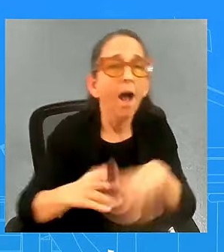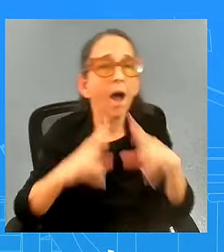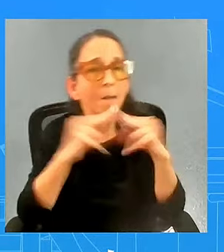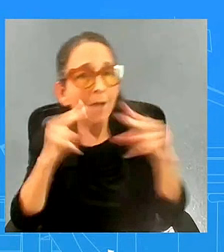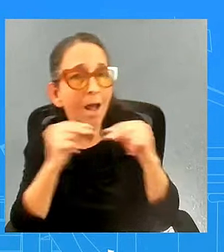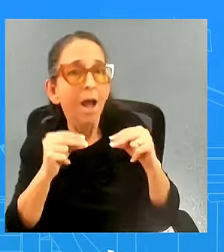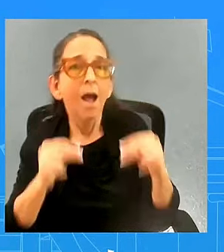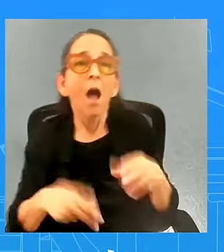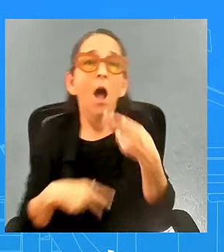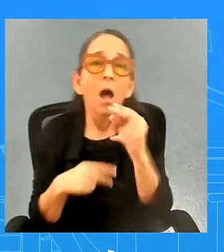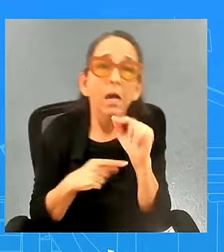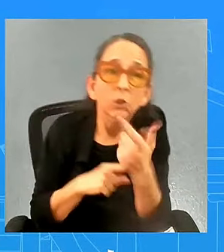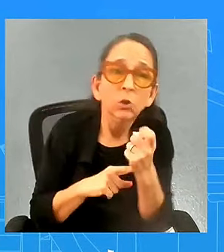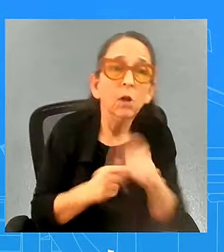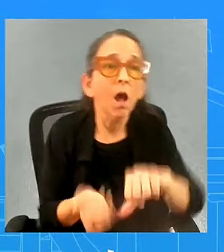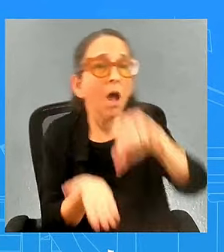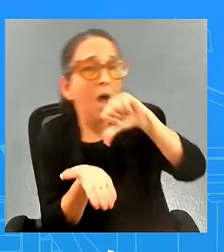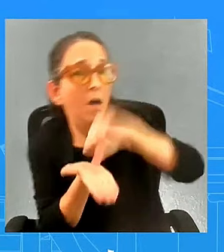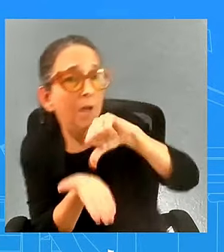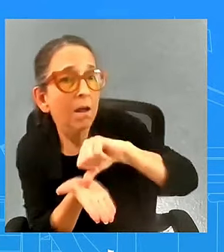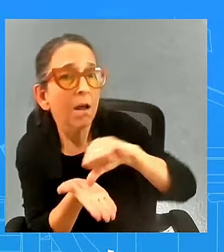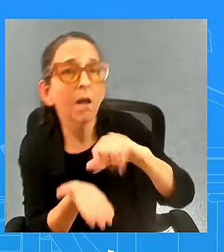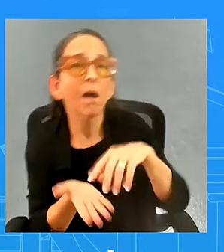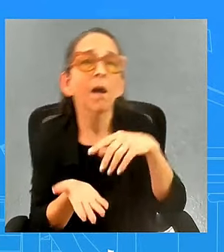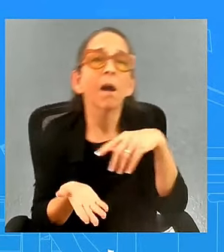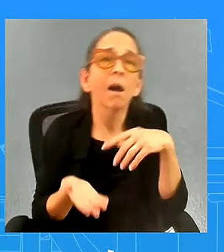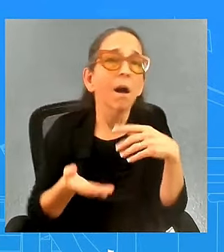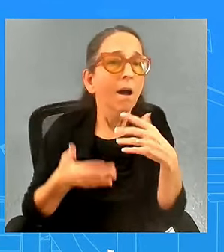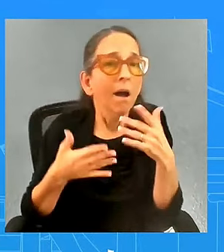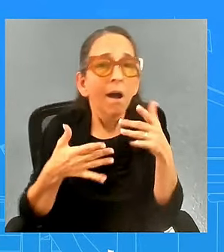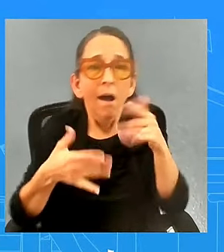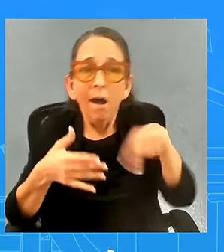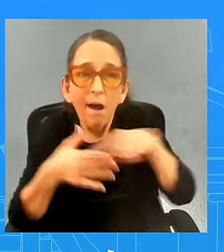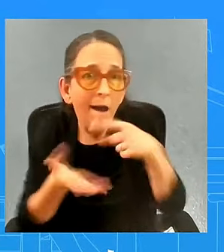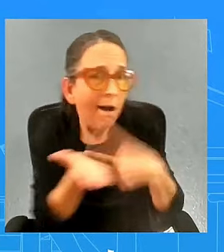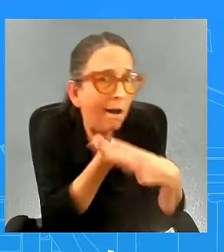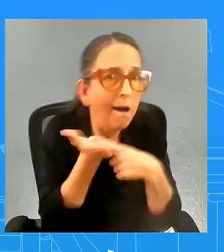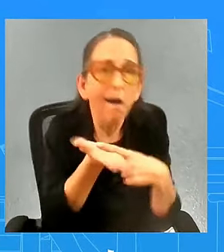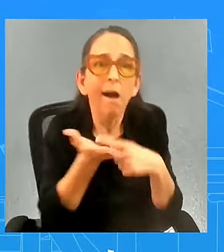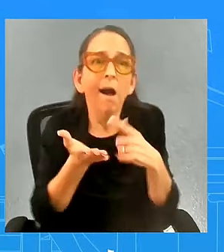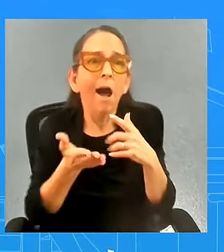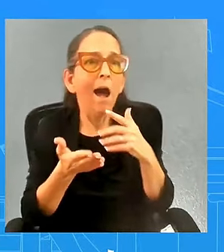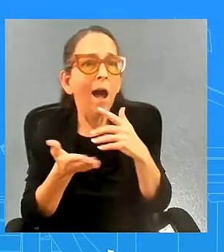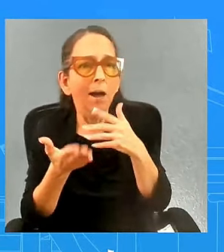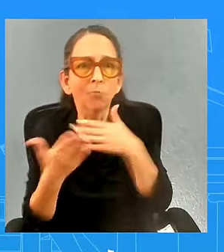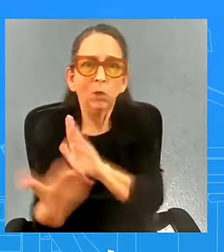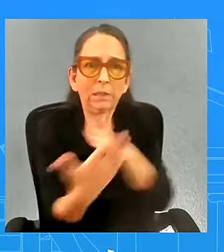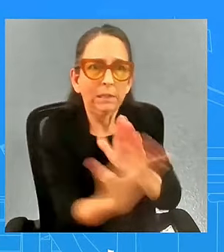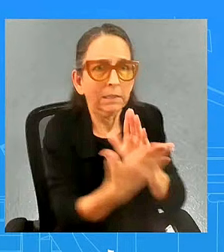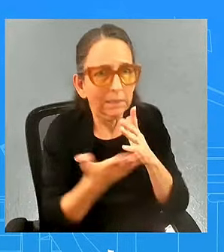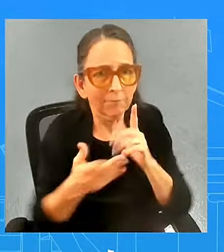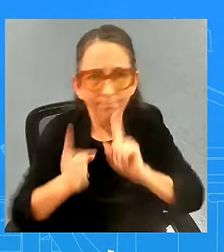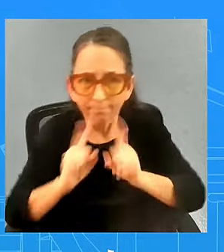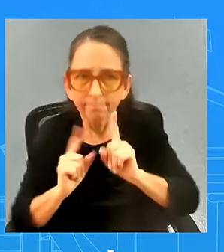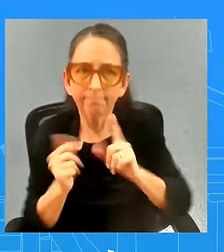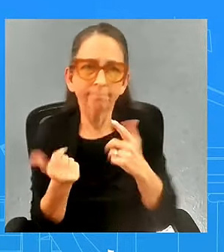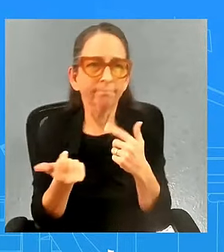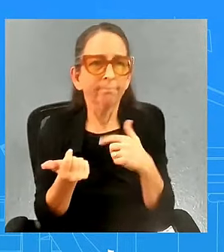regional uh matters as well in all of these engagement you will see uh that the u.s will reaffirm it's